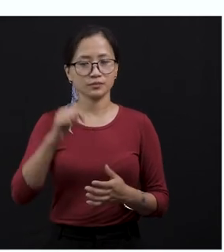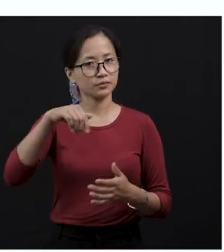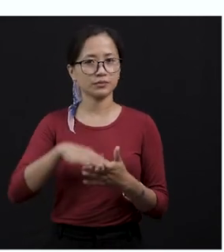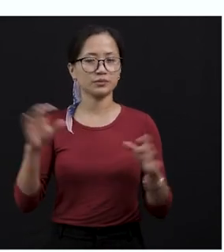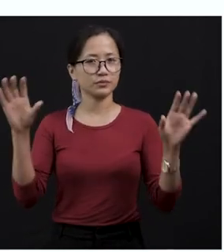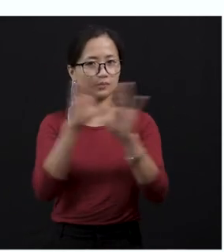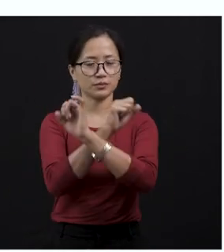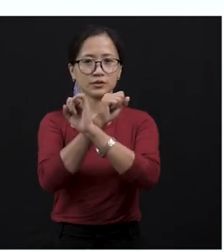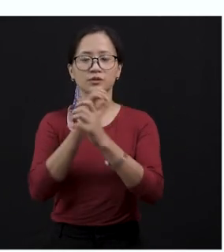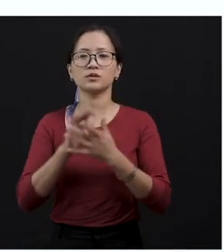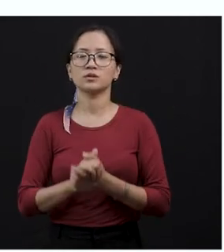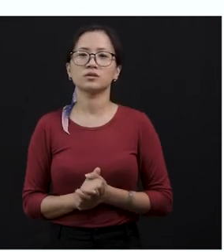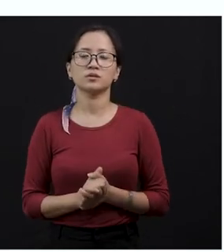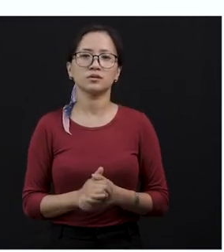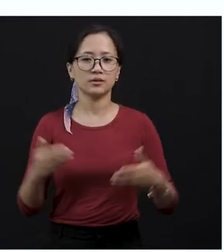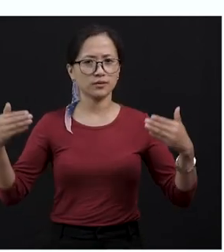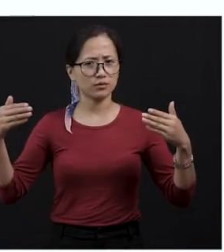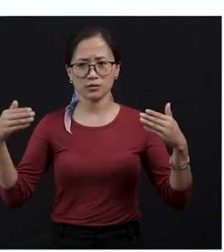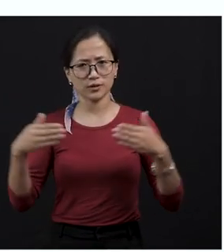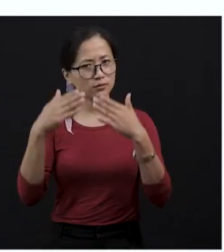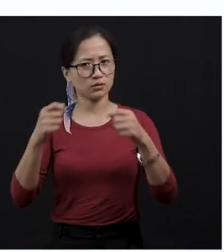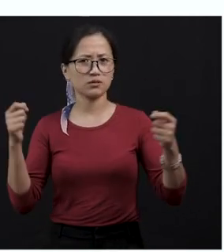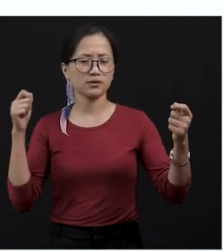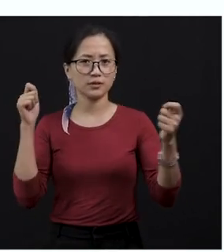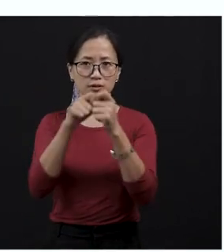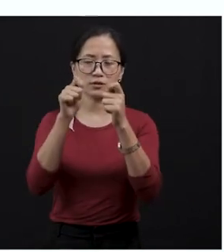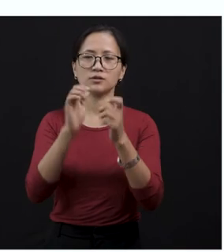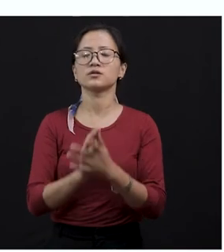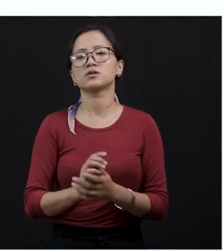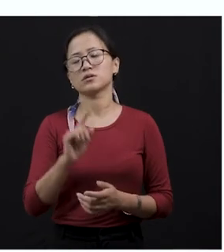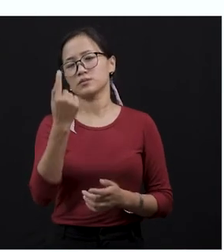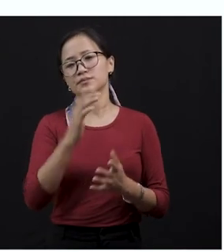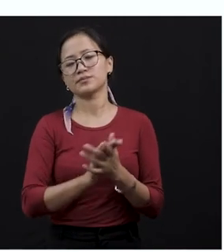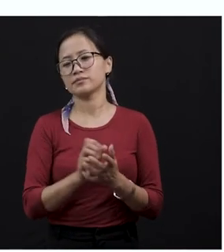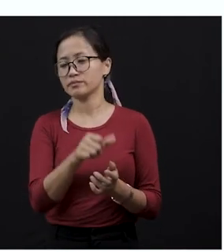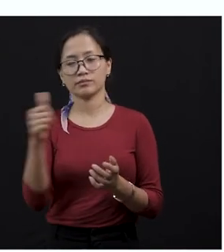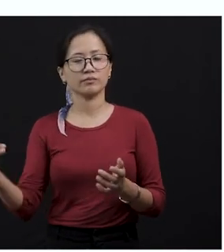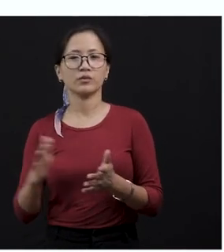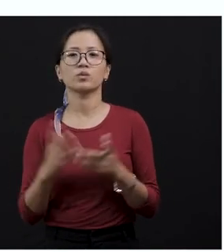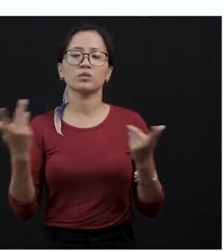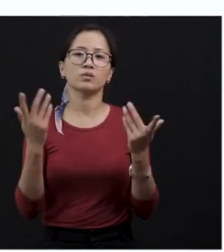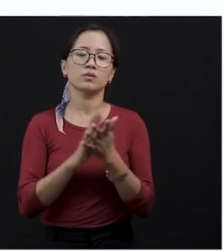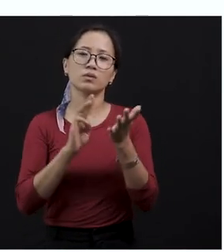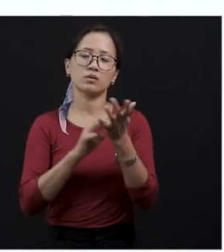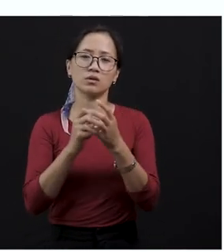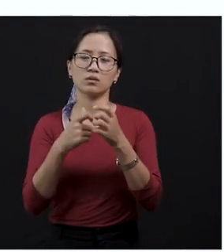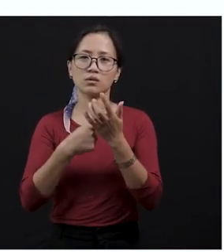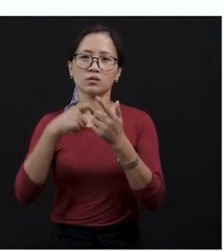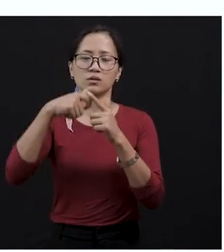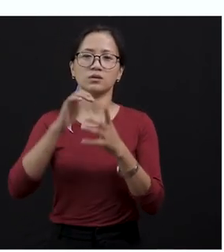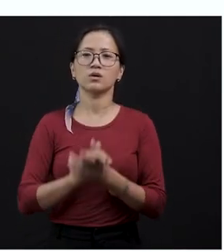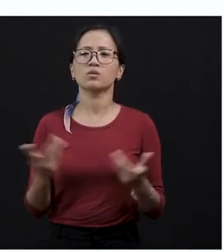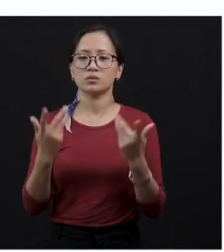time they missed each other. This time they did not hit at each other, but they even missed their mark too. What was their mark? What were they